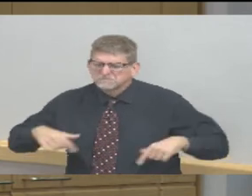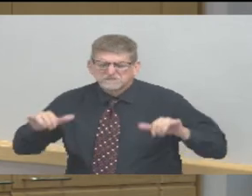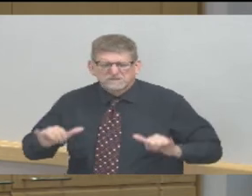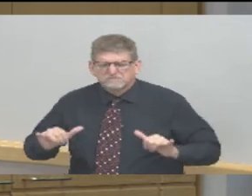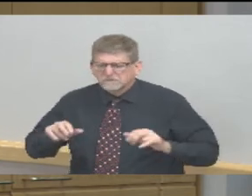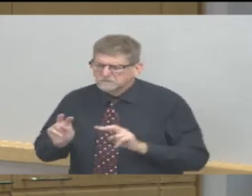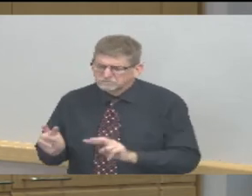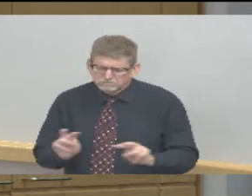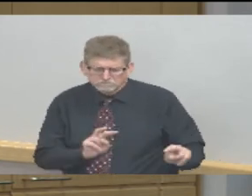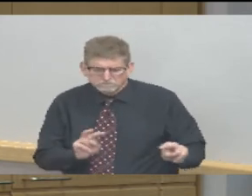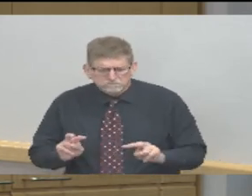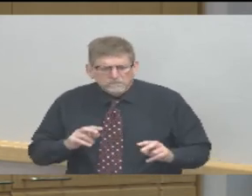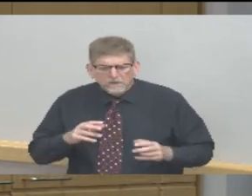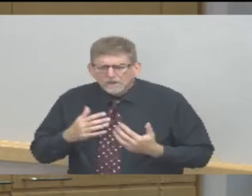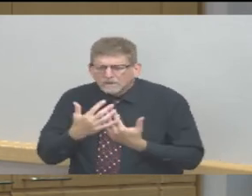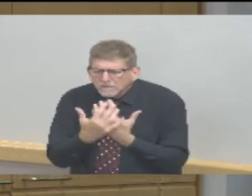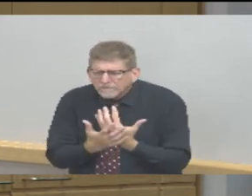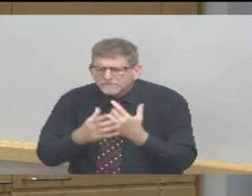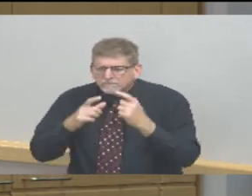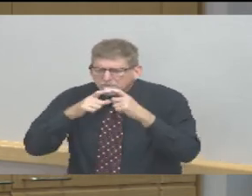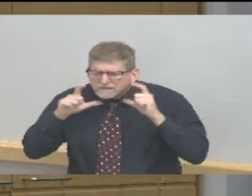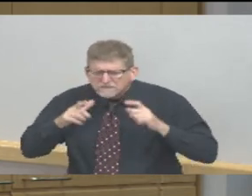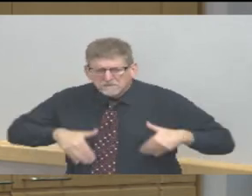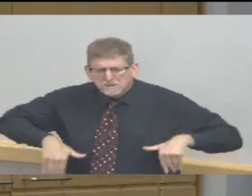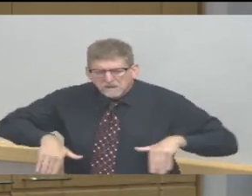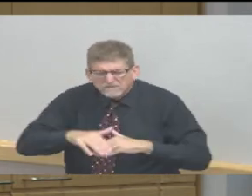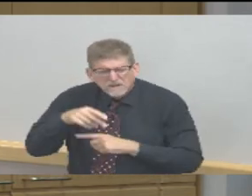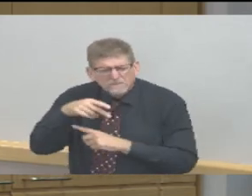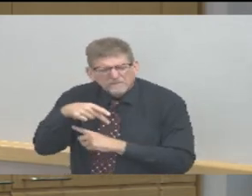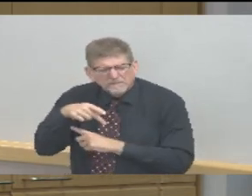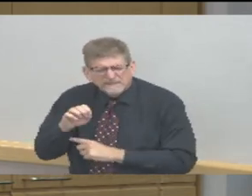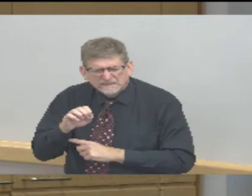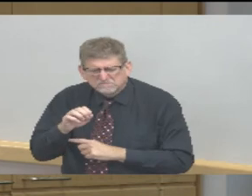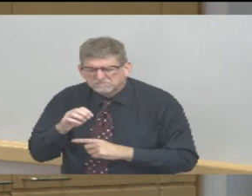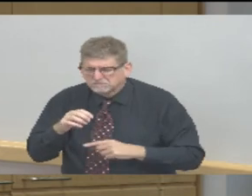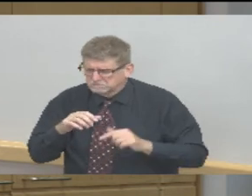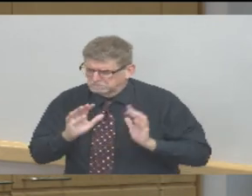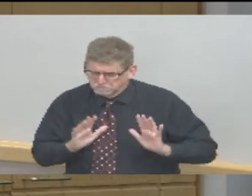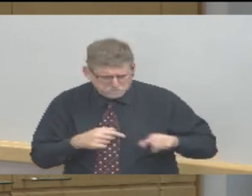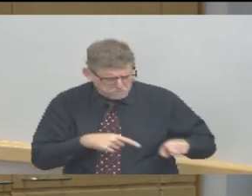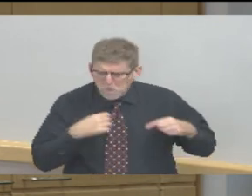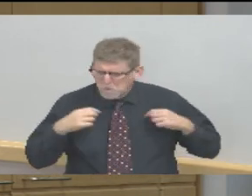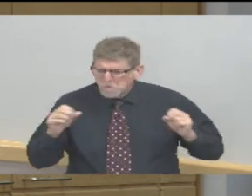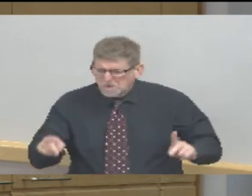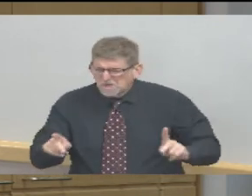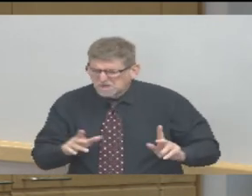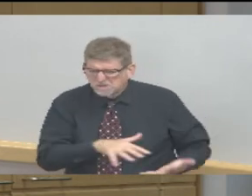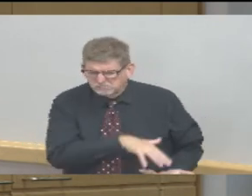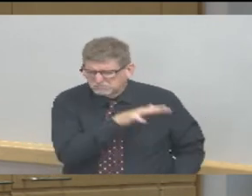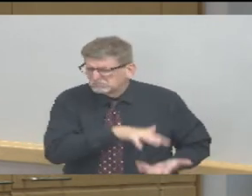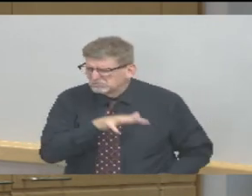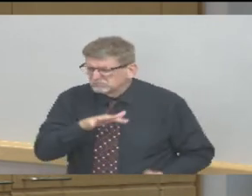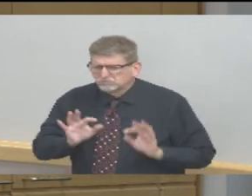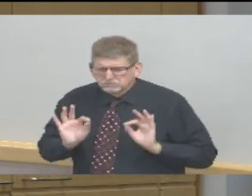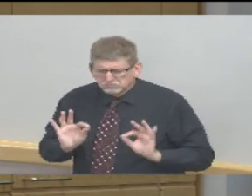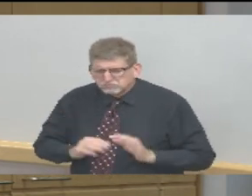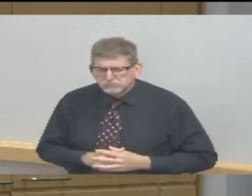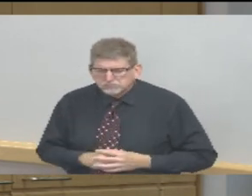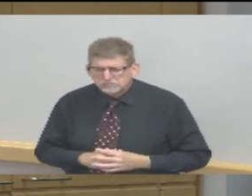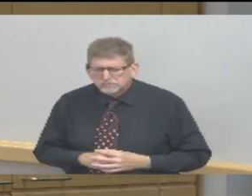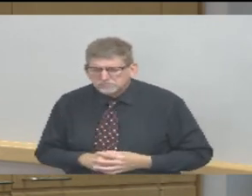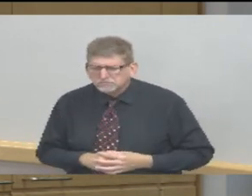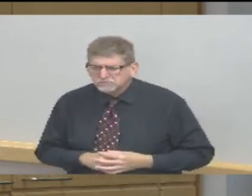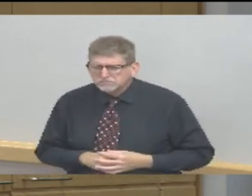protective equipment and we are watching that carefully but at a good place at this particular point